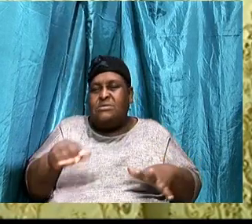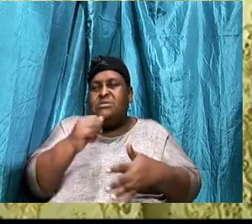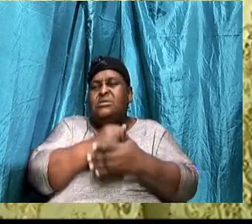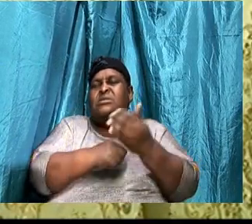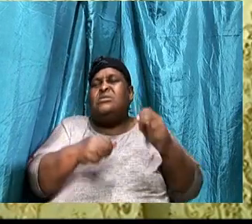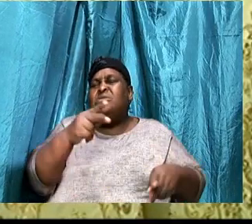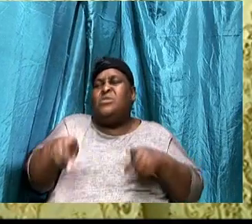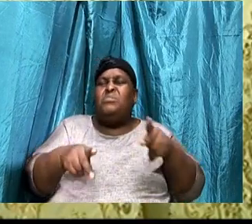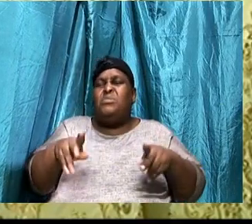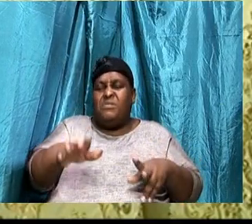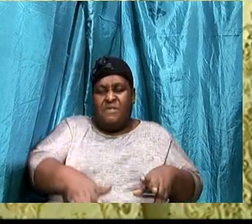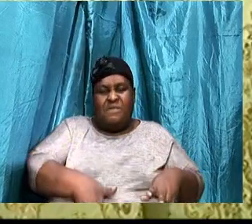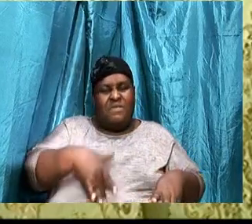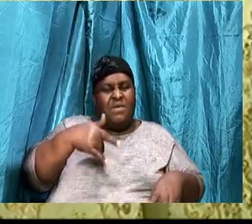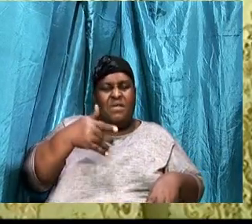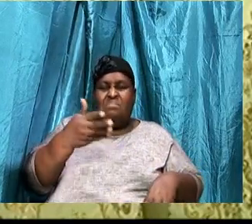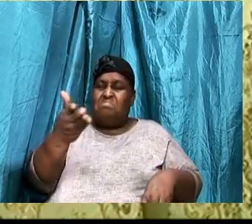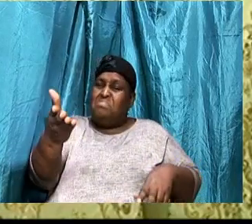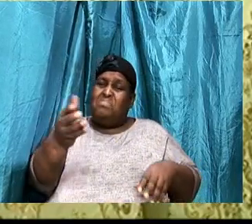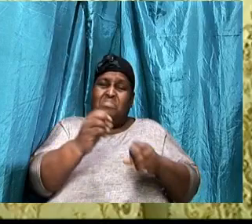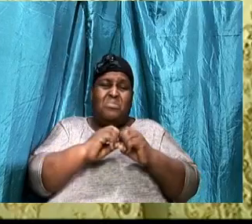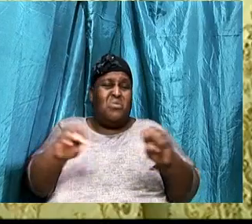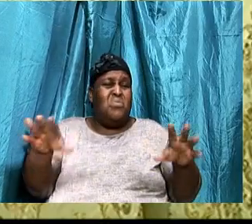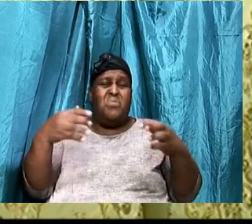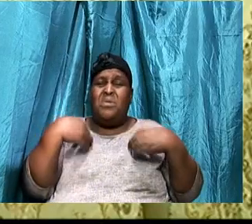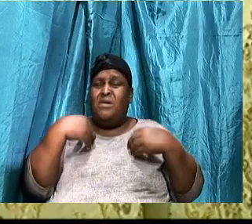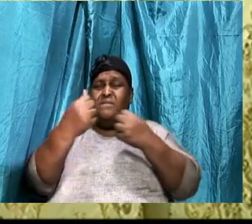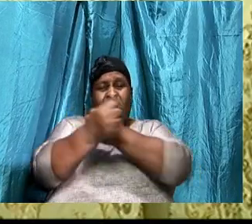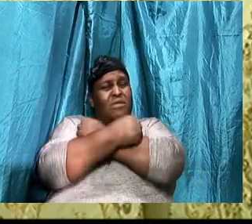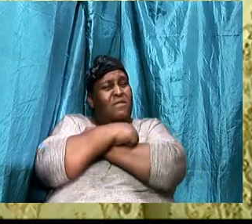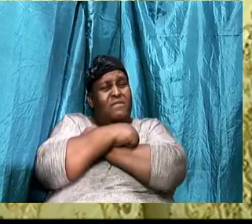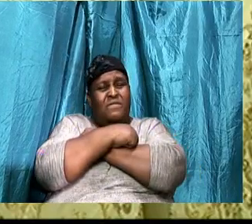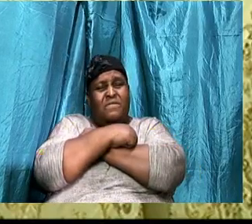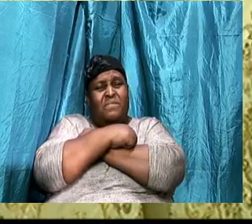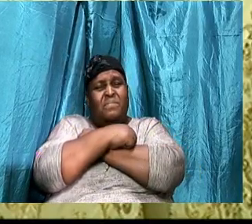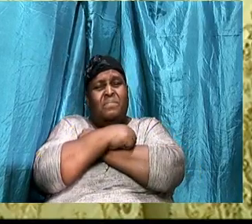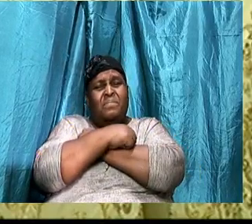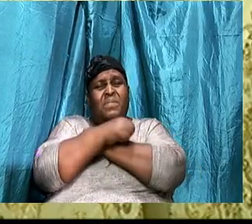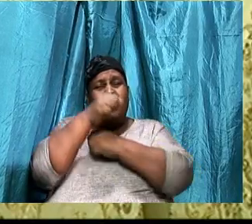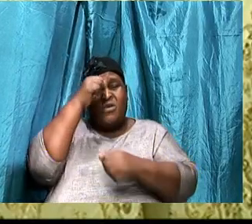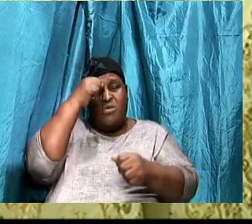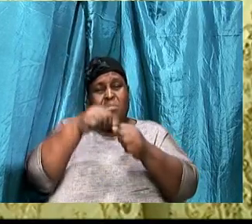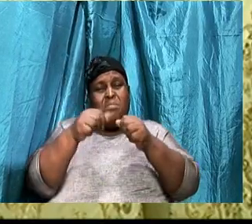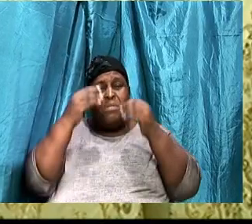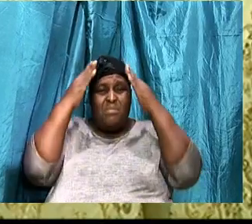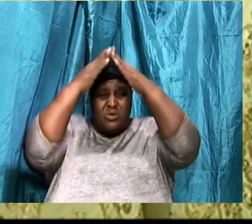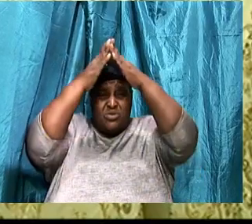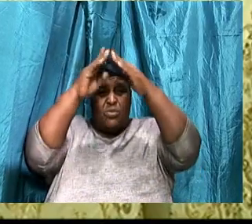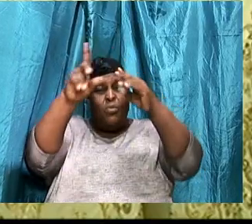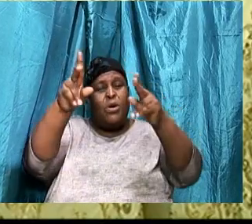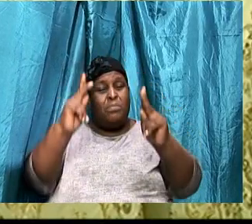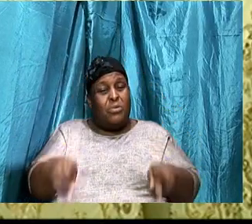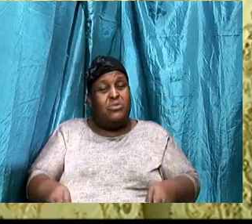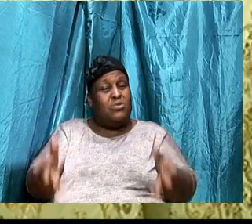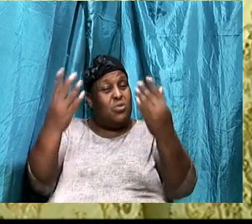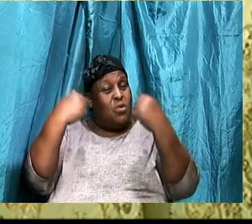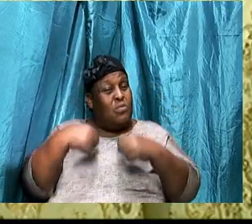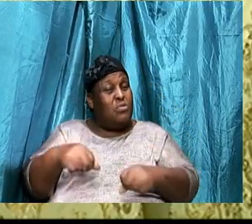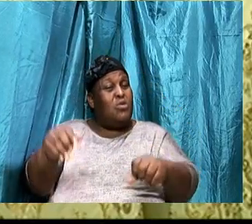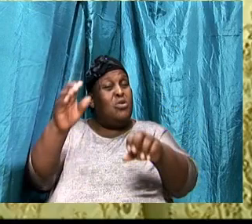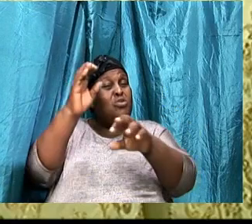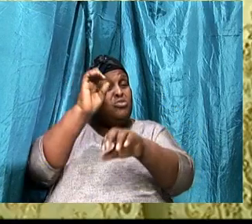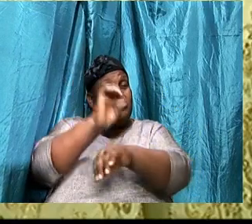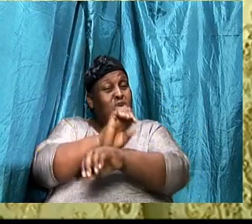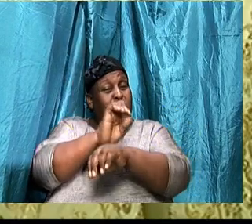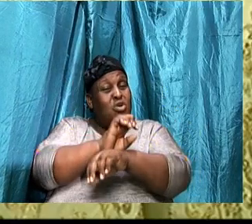Have love, I remember, Bishop, Said that, One person came to church, And when they were, Oh, That is before the